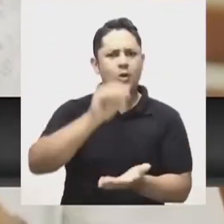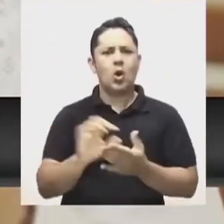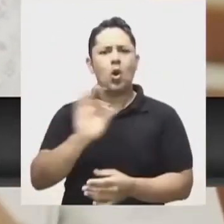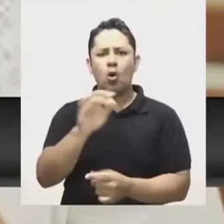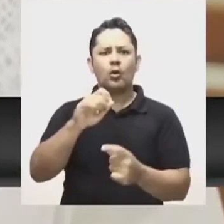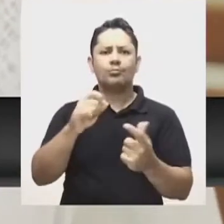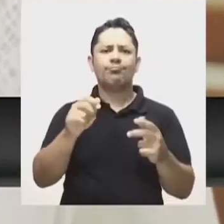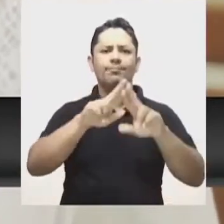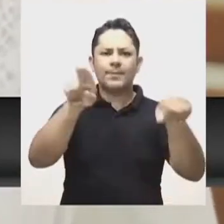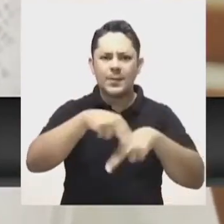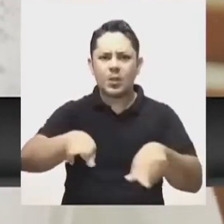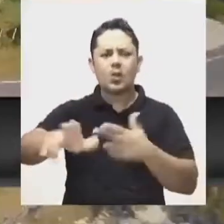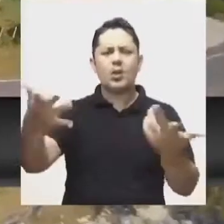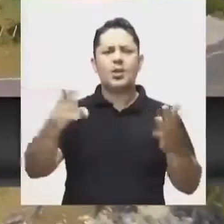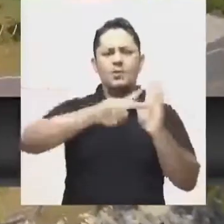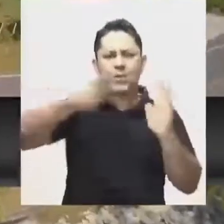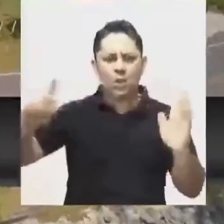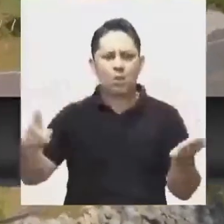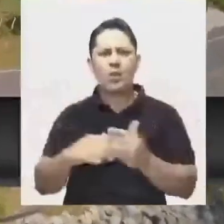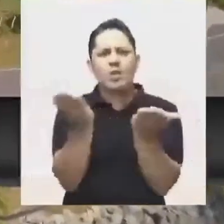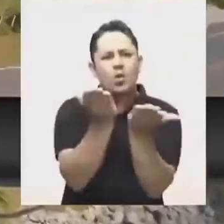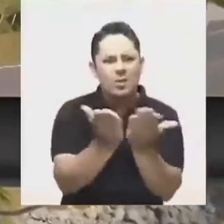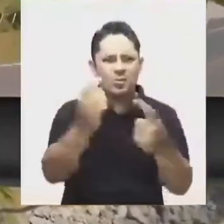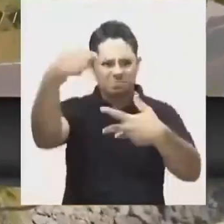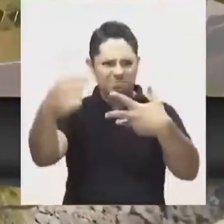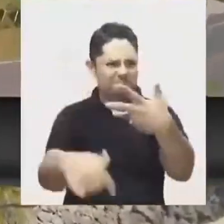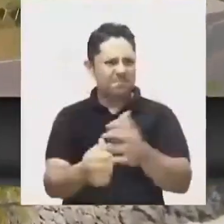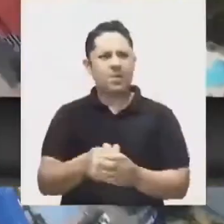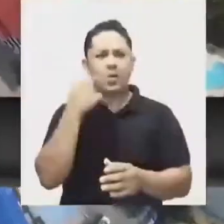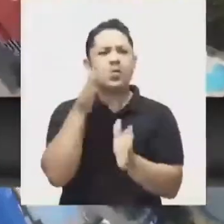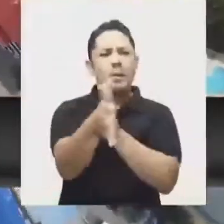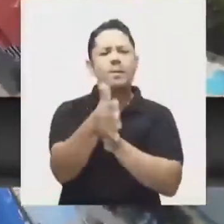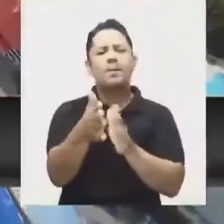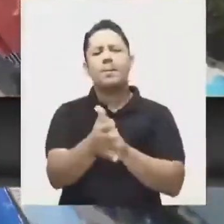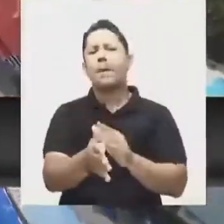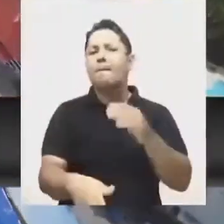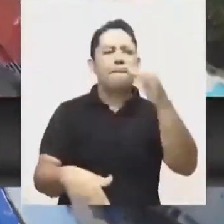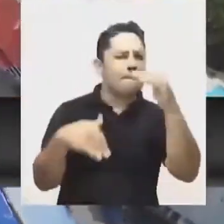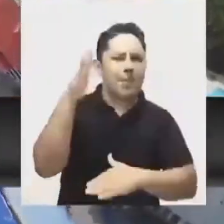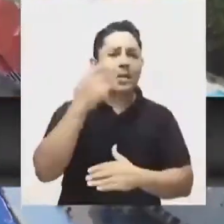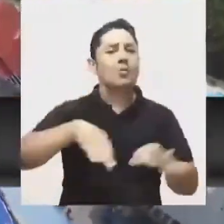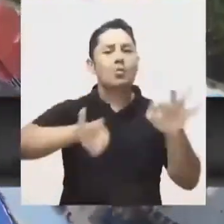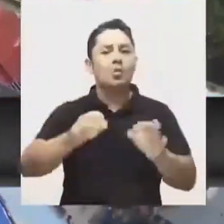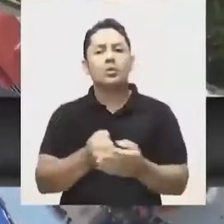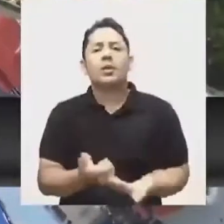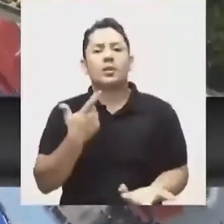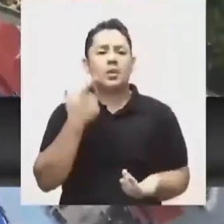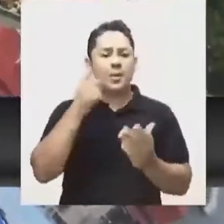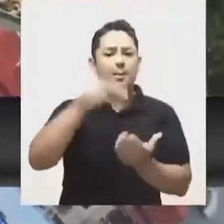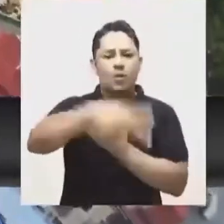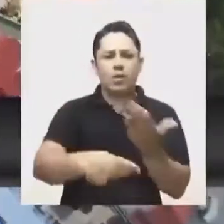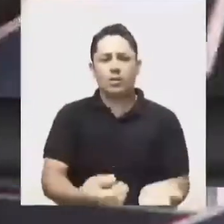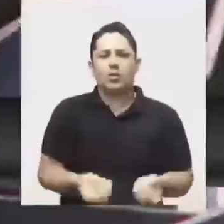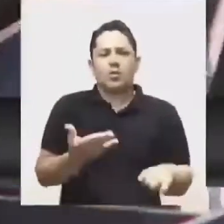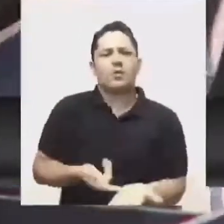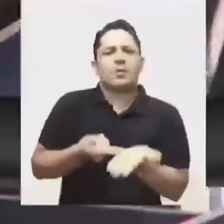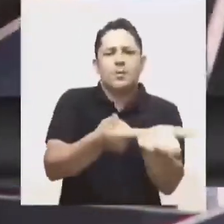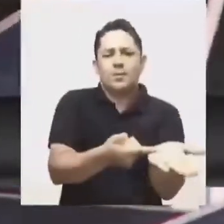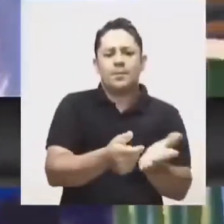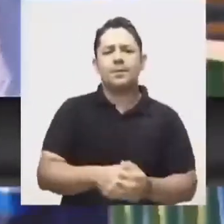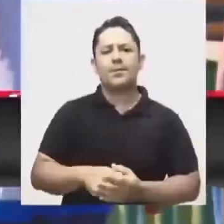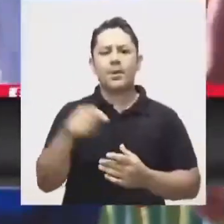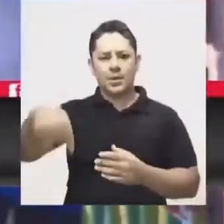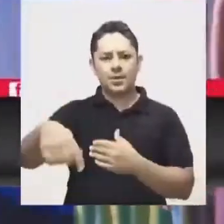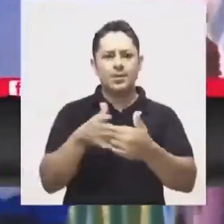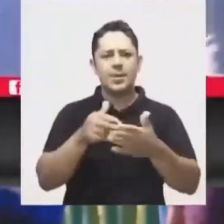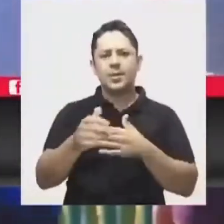technology, and security. The representative to the house also emphasized the opportunity to present projects taking into account the ethnic condition